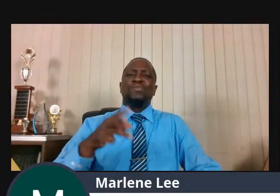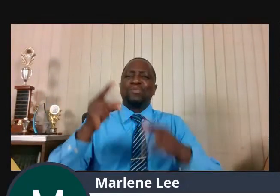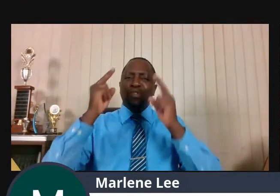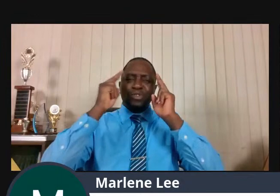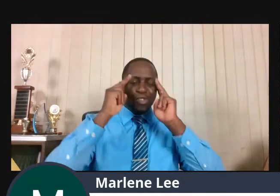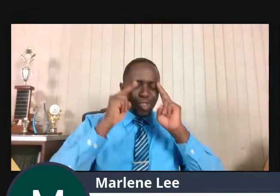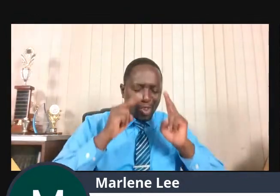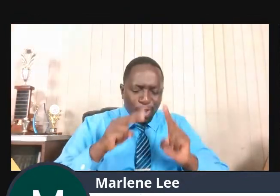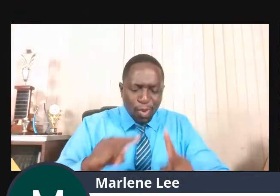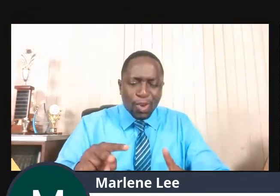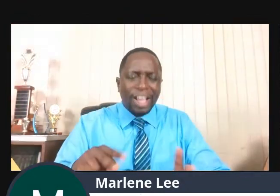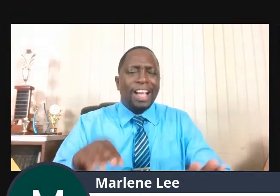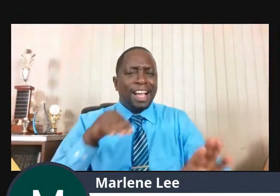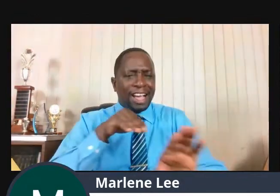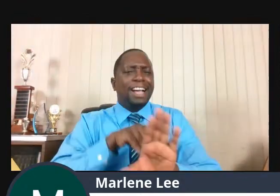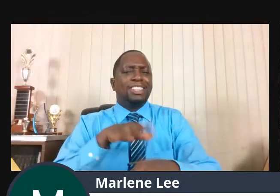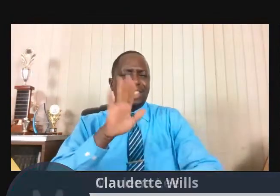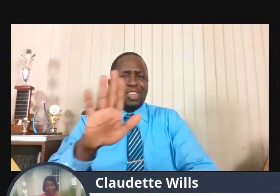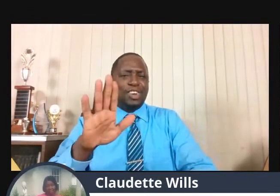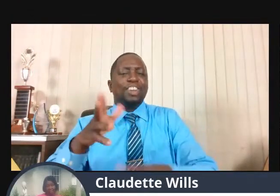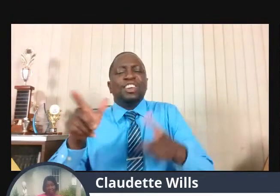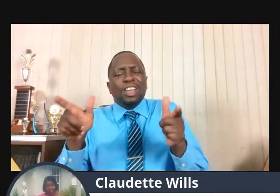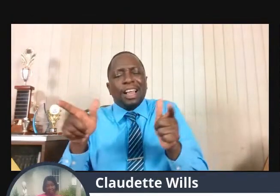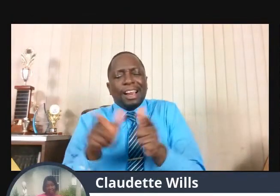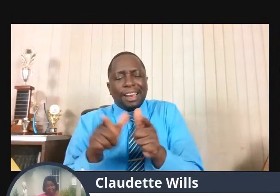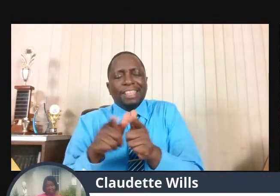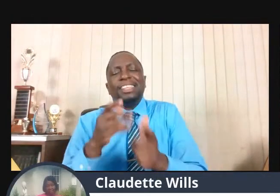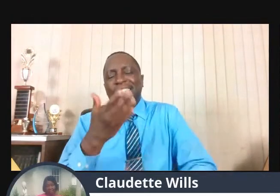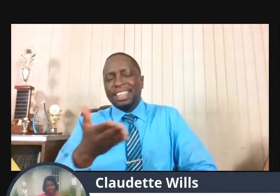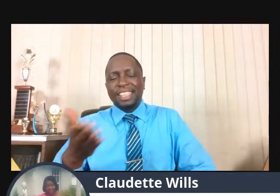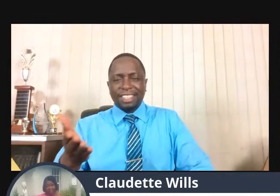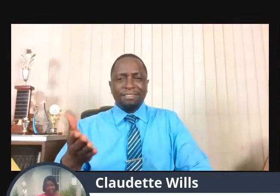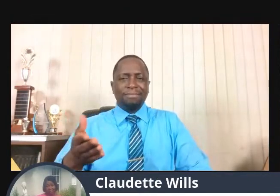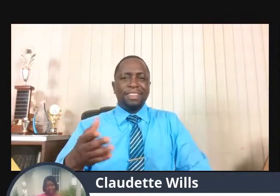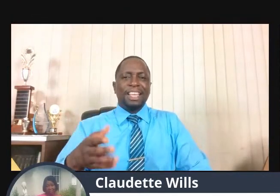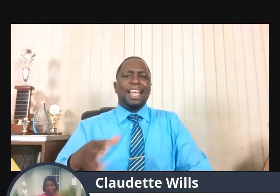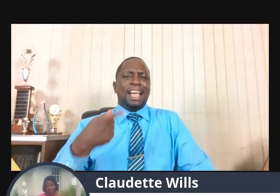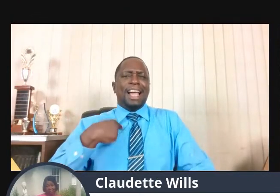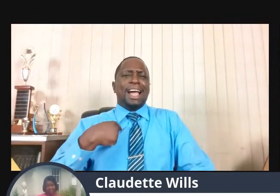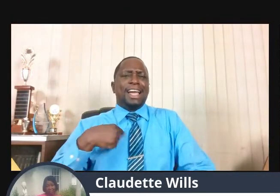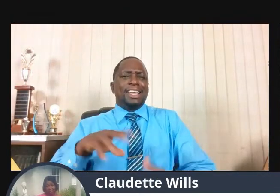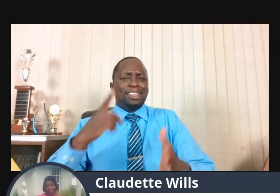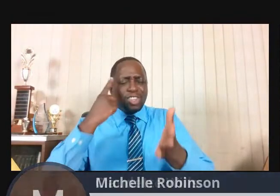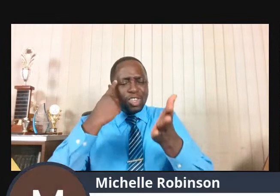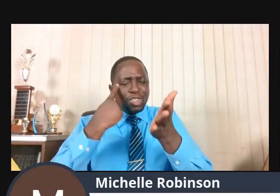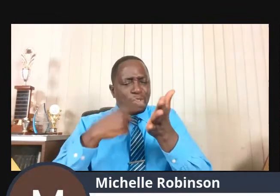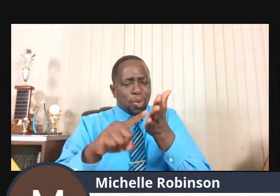things. I take note of the details.